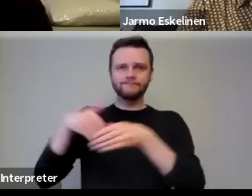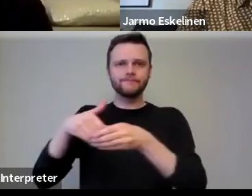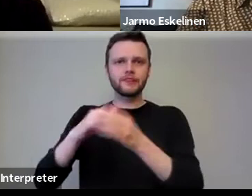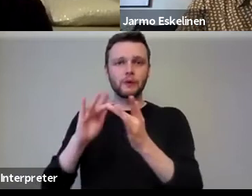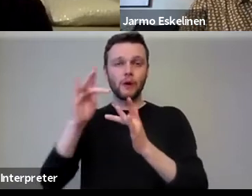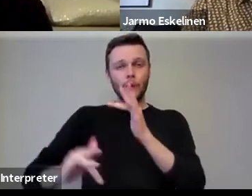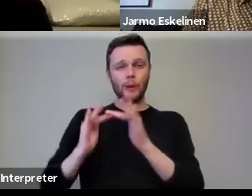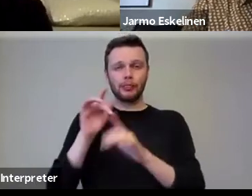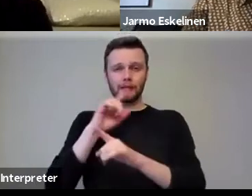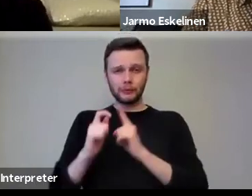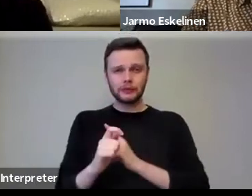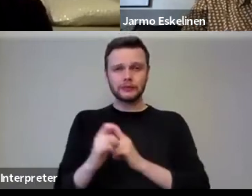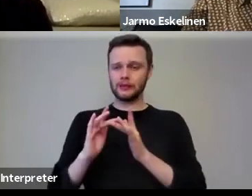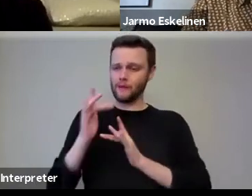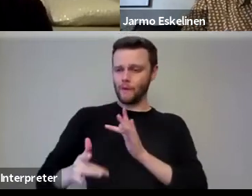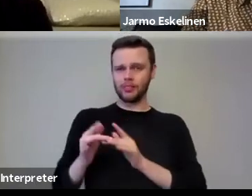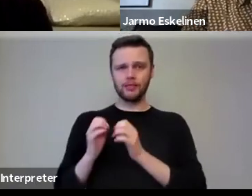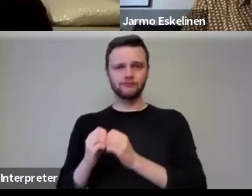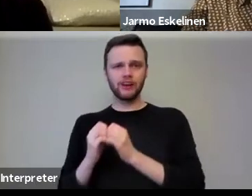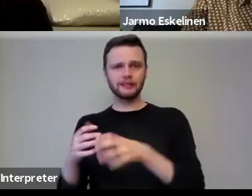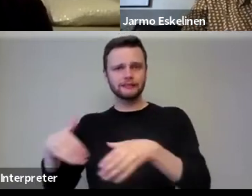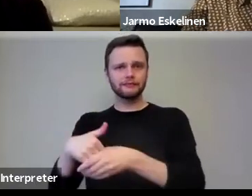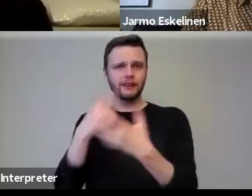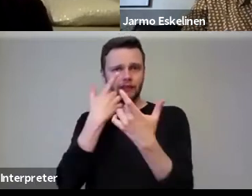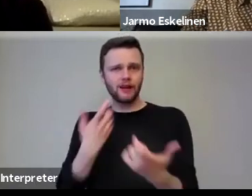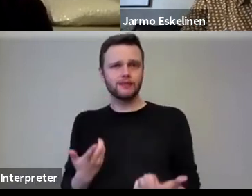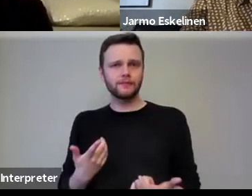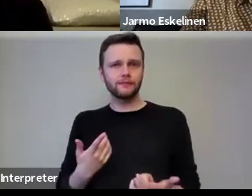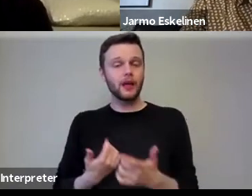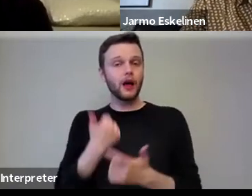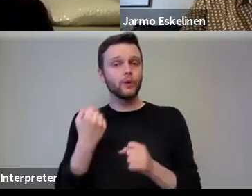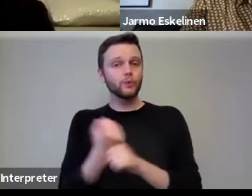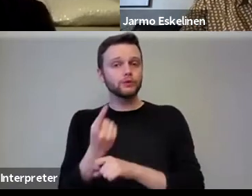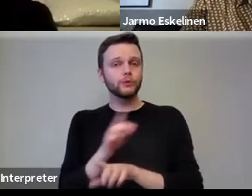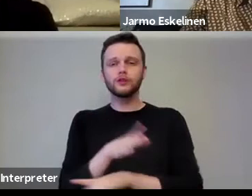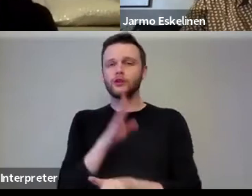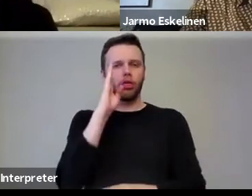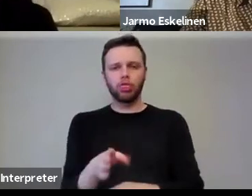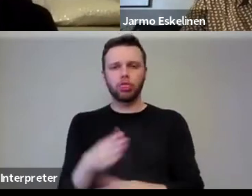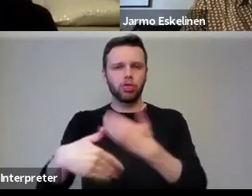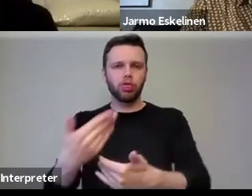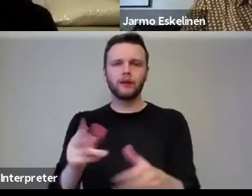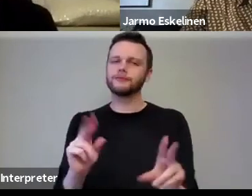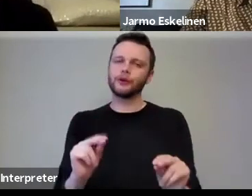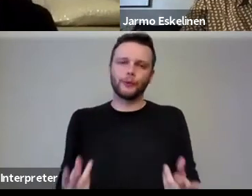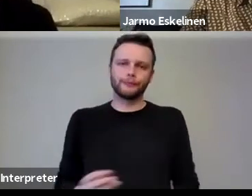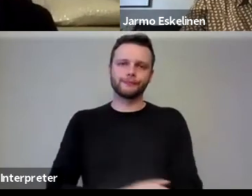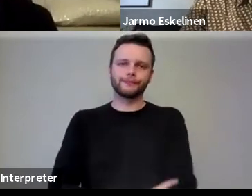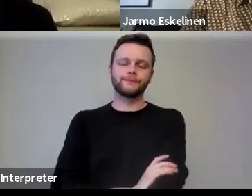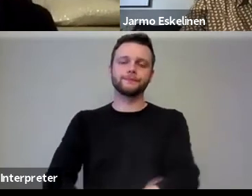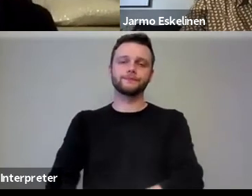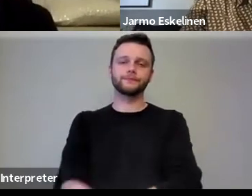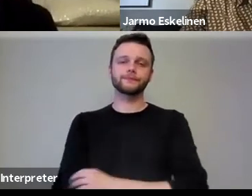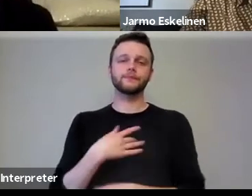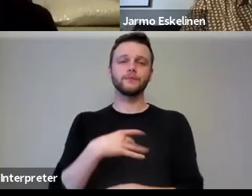communities and online practices. Now, how we do that is not straightforward at all. Um, we know that the,